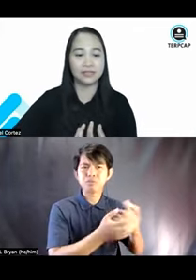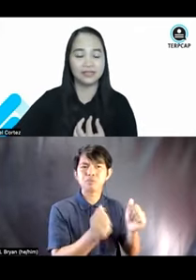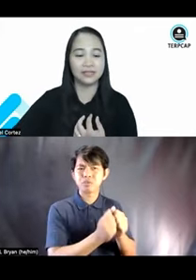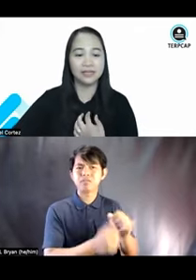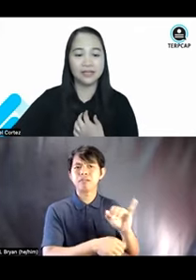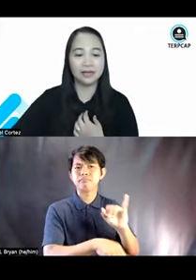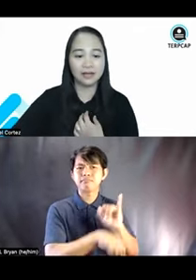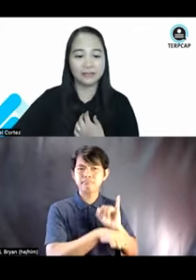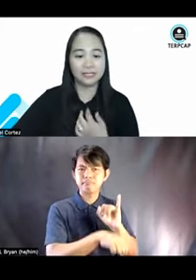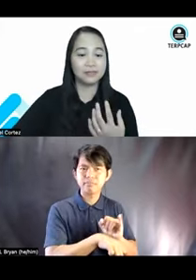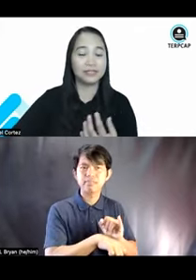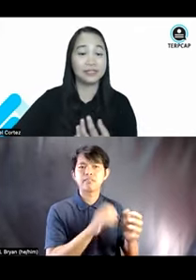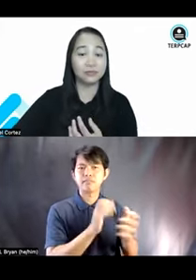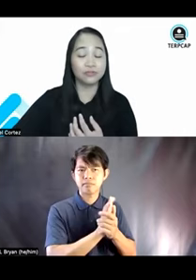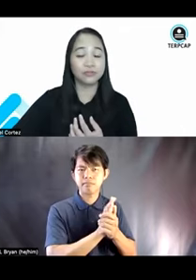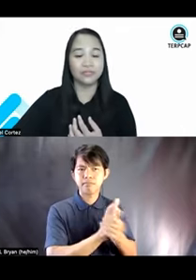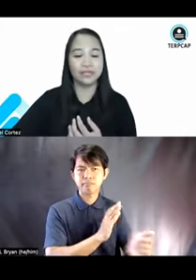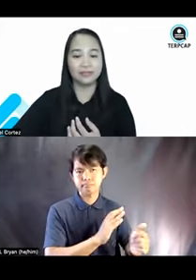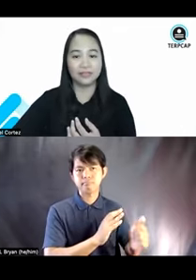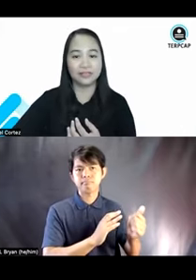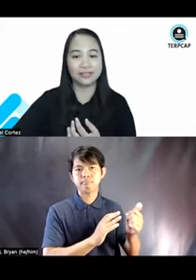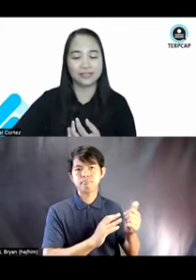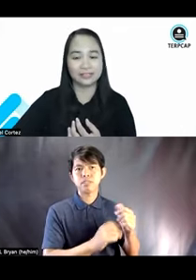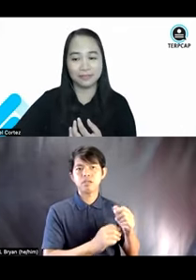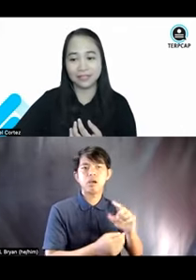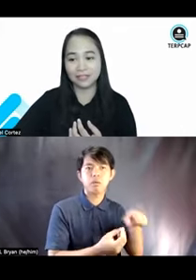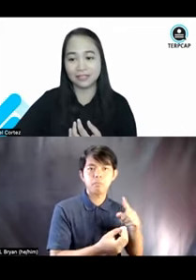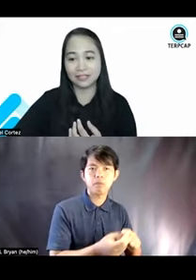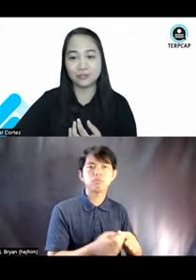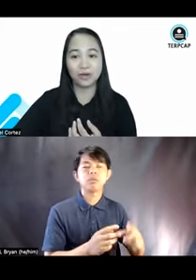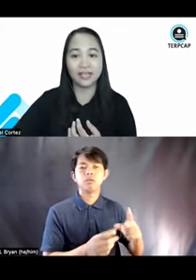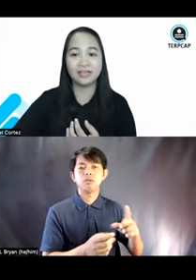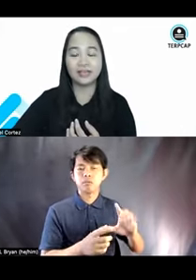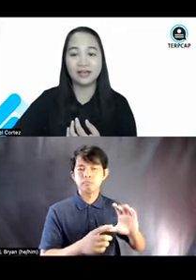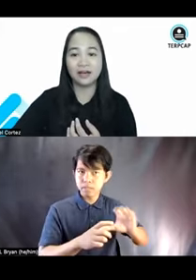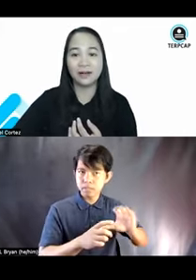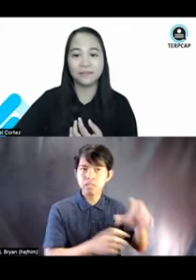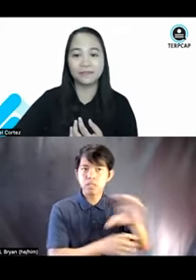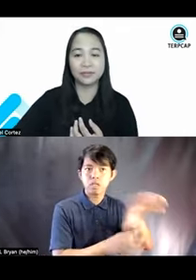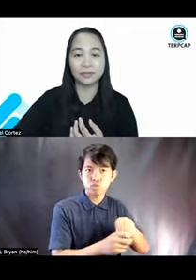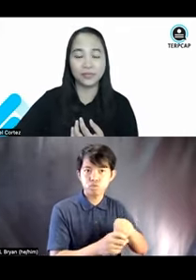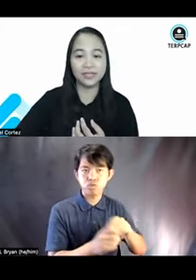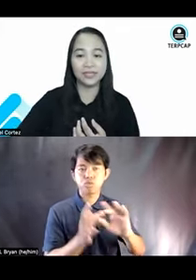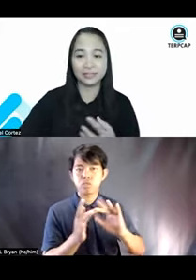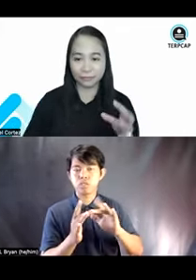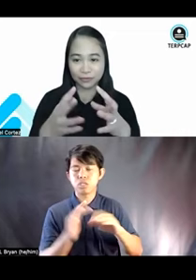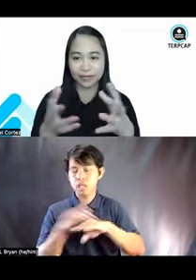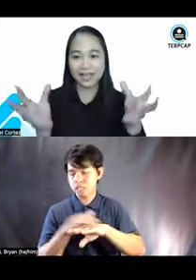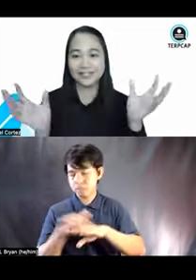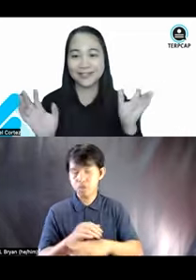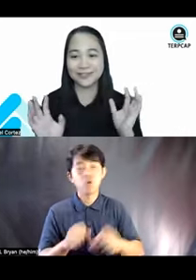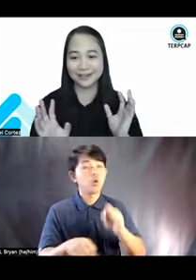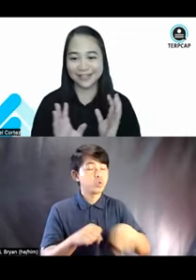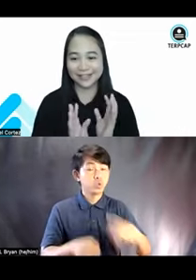disability, uh, disability inclusion and digital accessibility. That is why, um, we, different